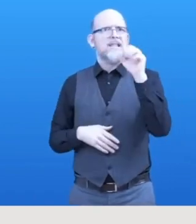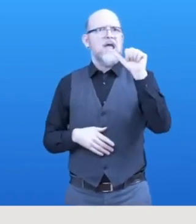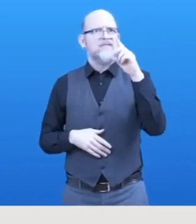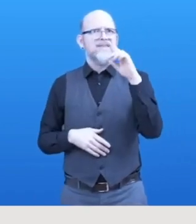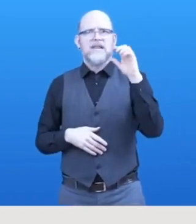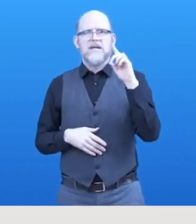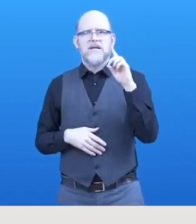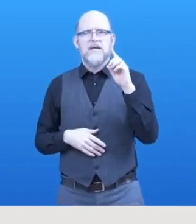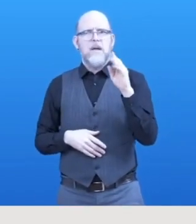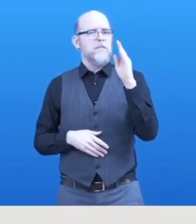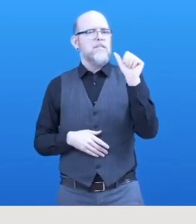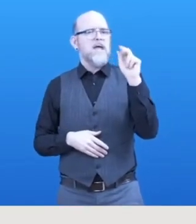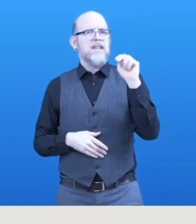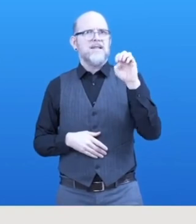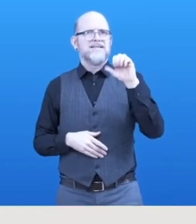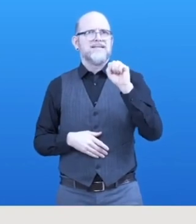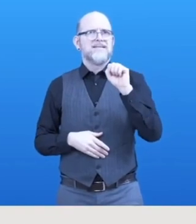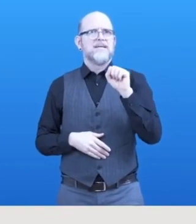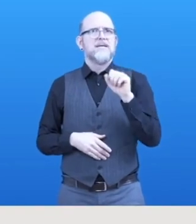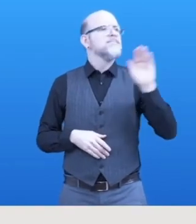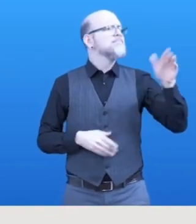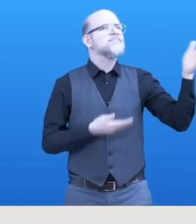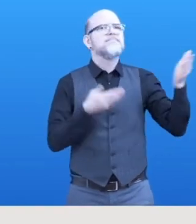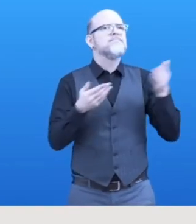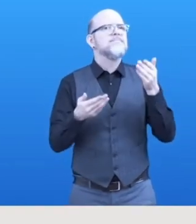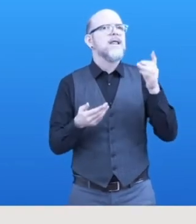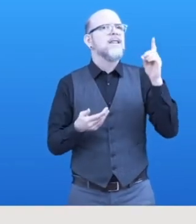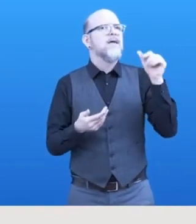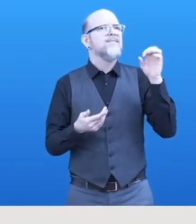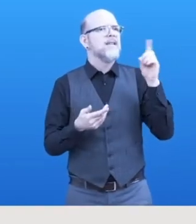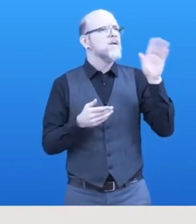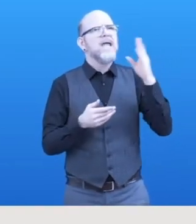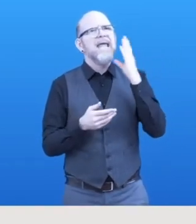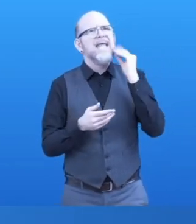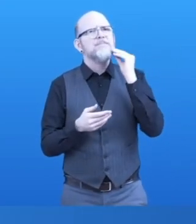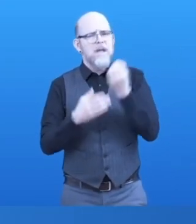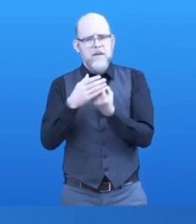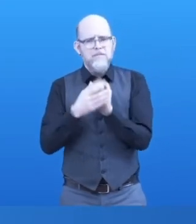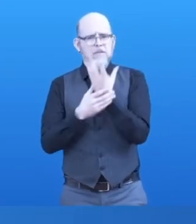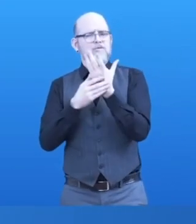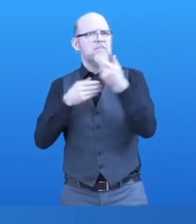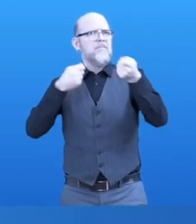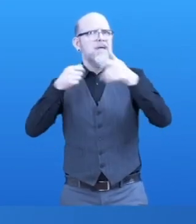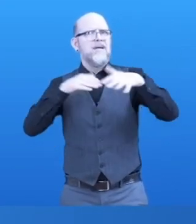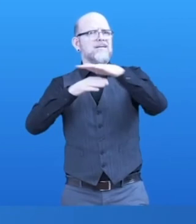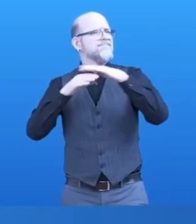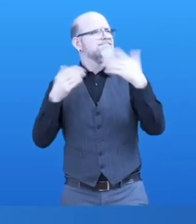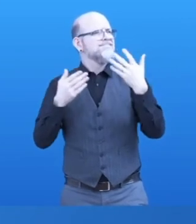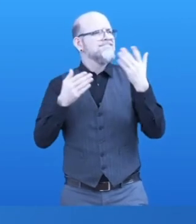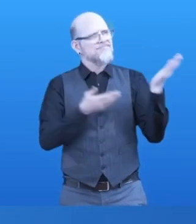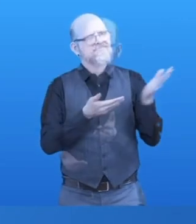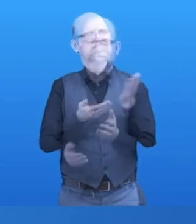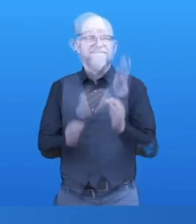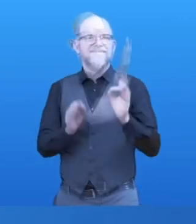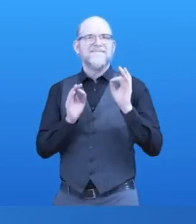David, what is your experience with emerging markets? There's great demand for